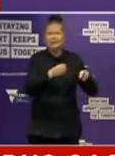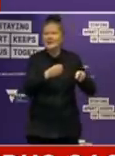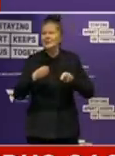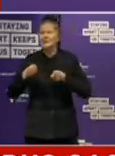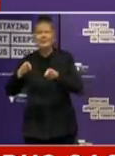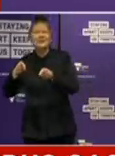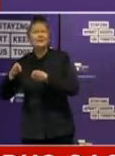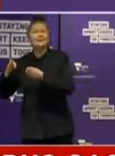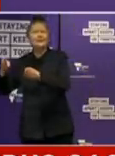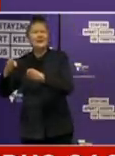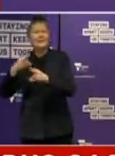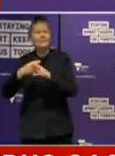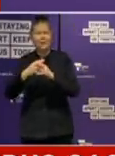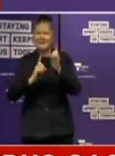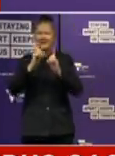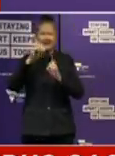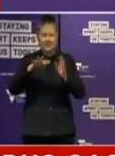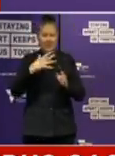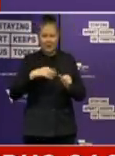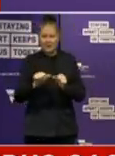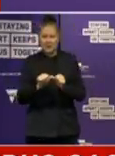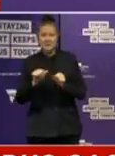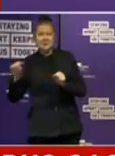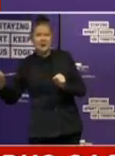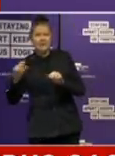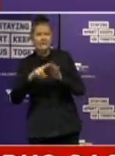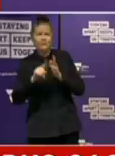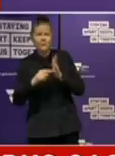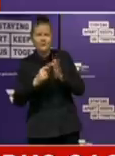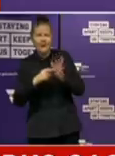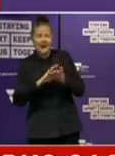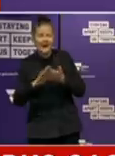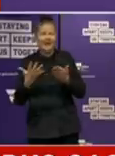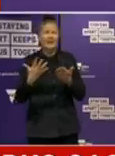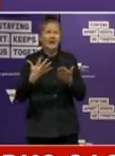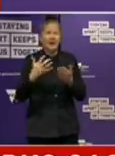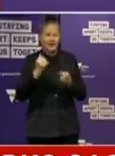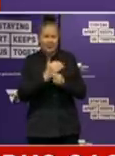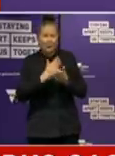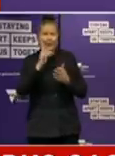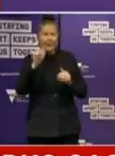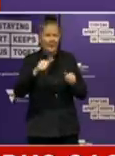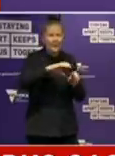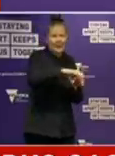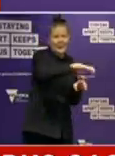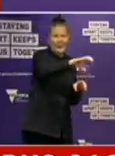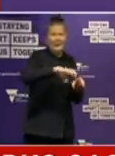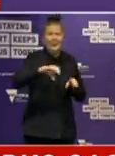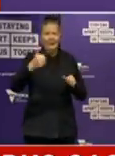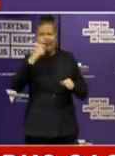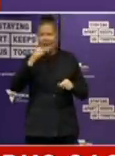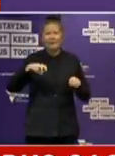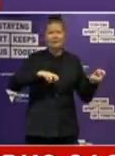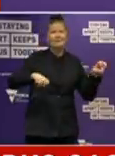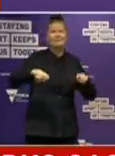lanes, wider footpaths, bollards, and the like. So as the Premier's indicated, this will, I think, utterly transform